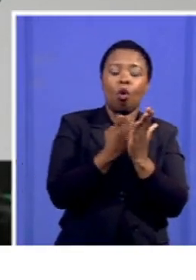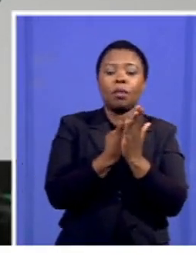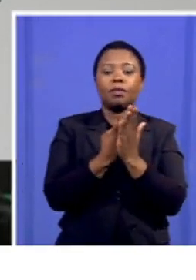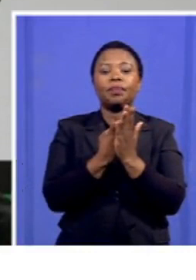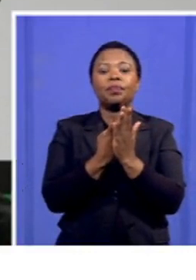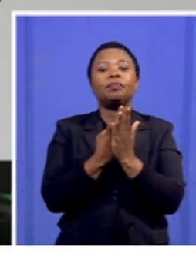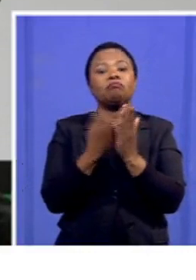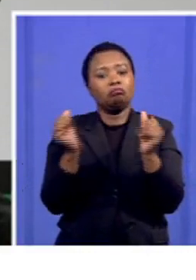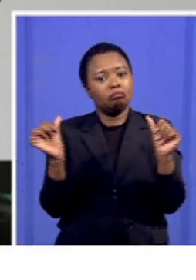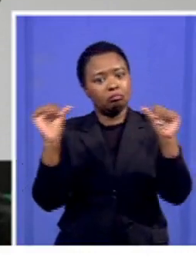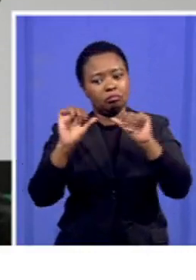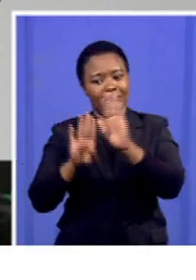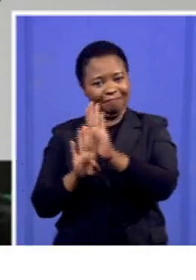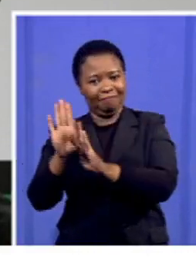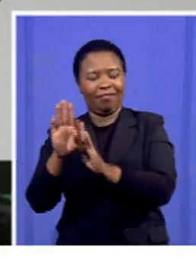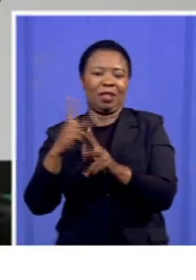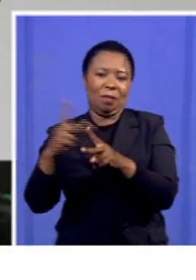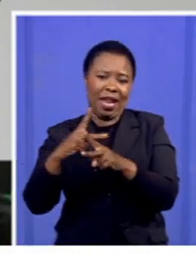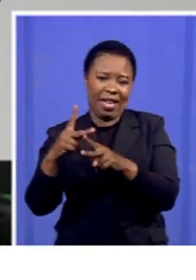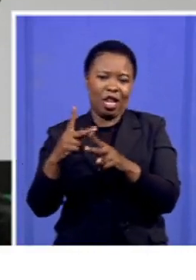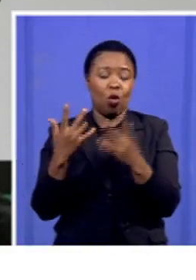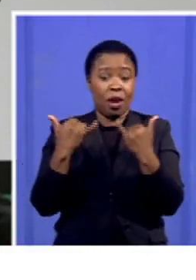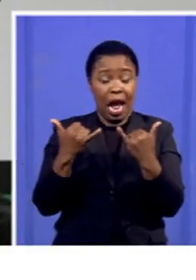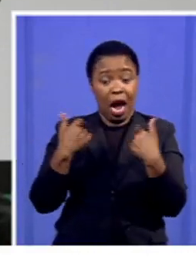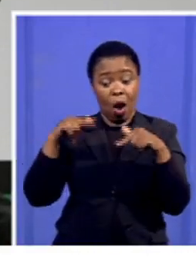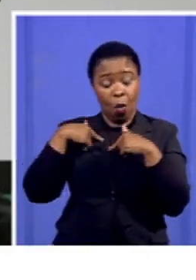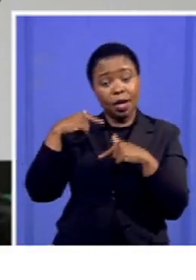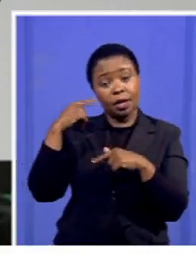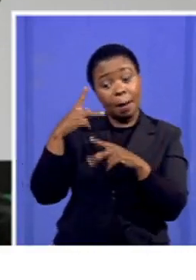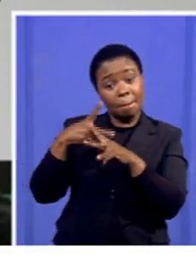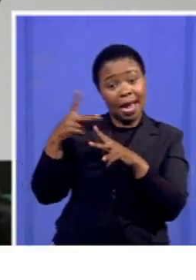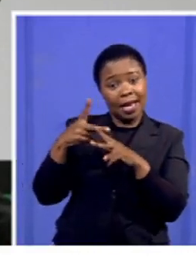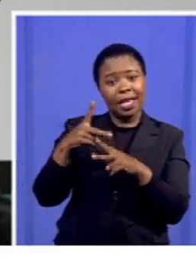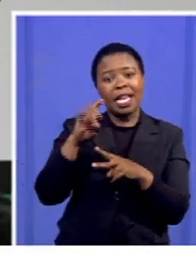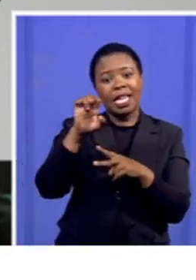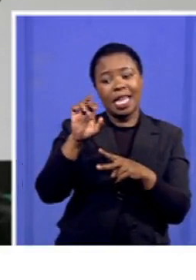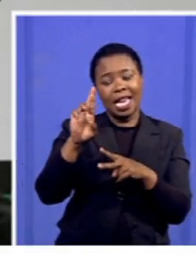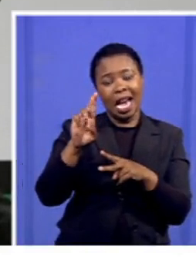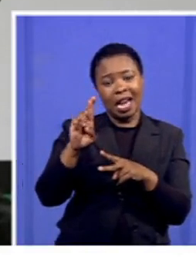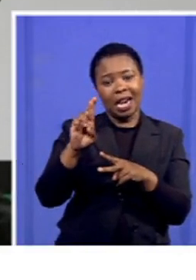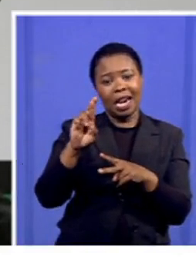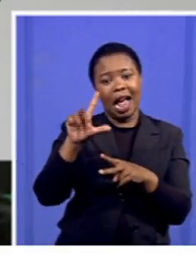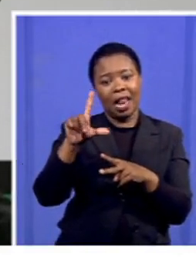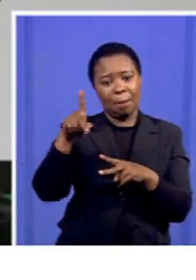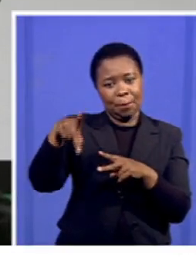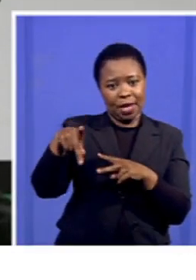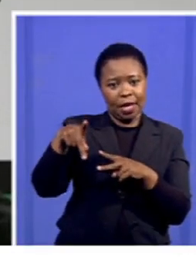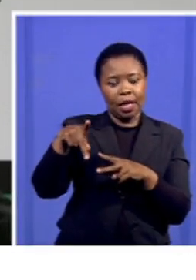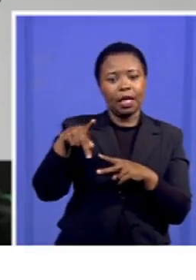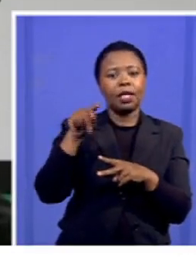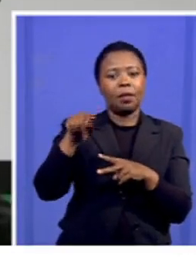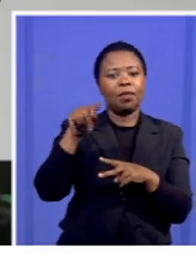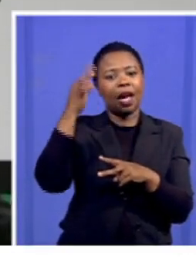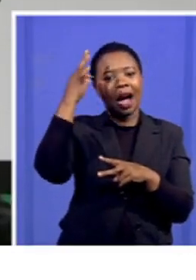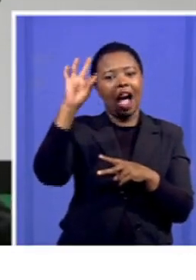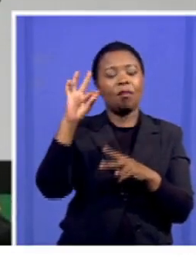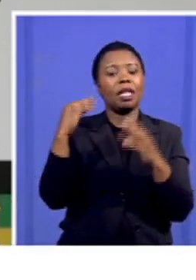that is currently being implemented in government, which is the ERRP, it was negotiated between government, business,